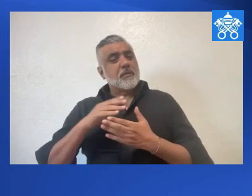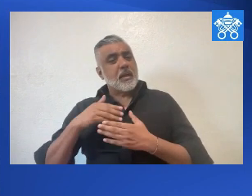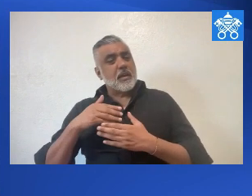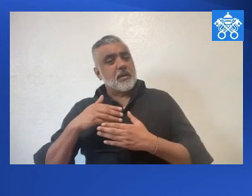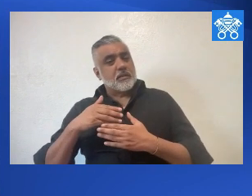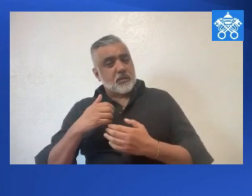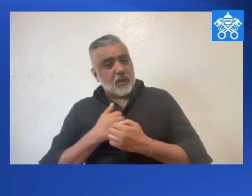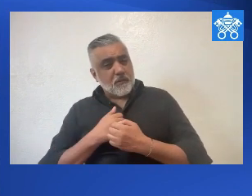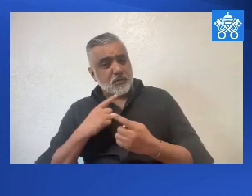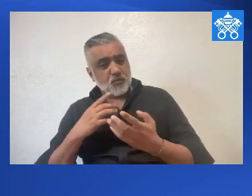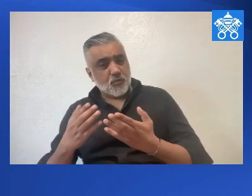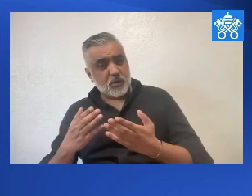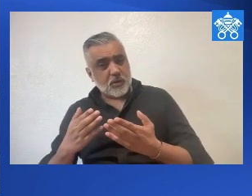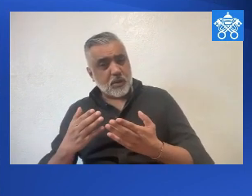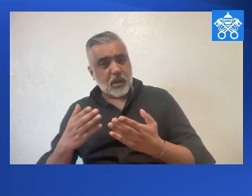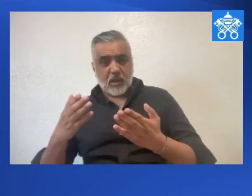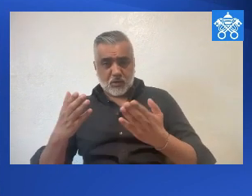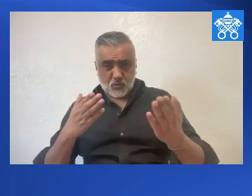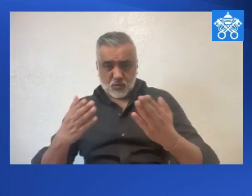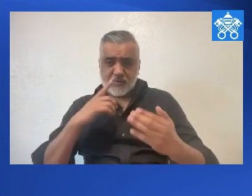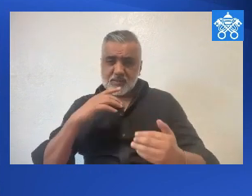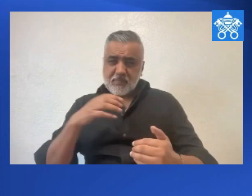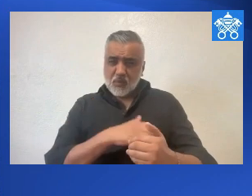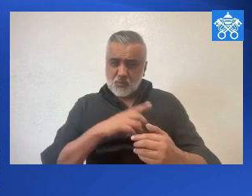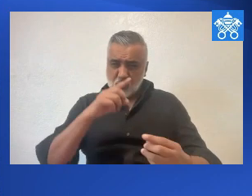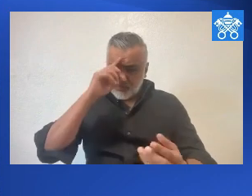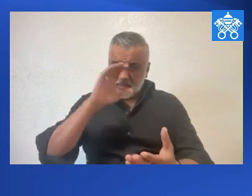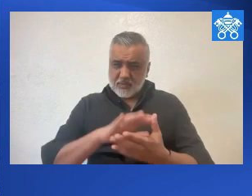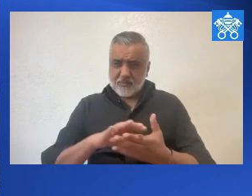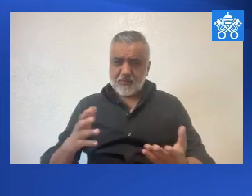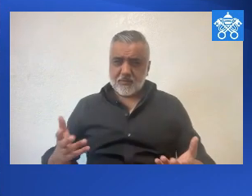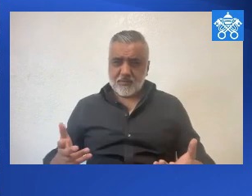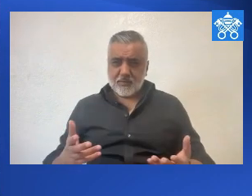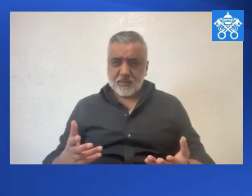Do I believe that to love is to reign, and to serve is power?